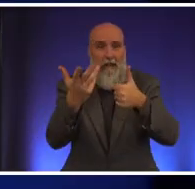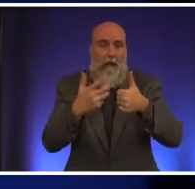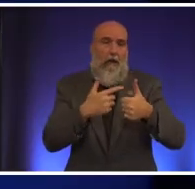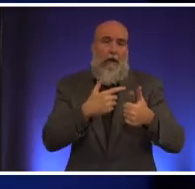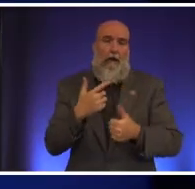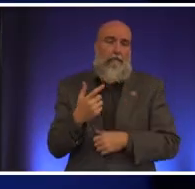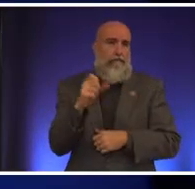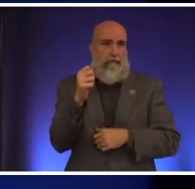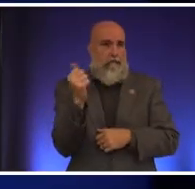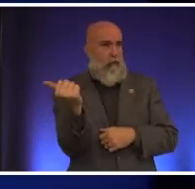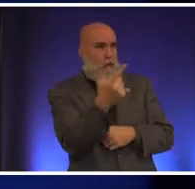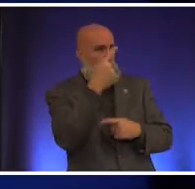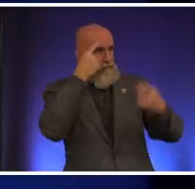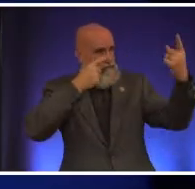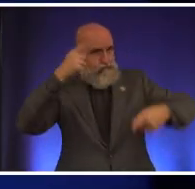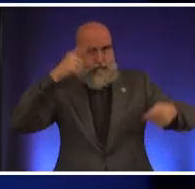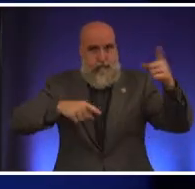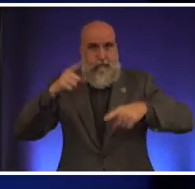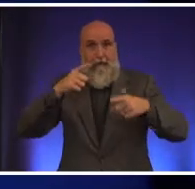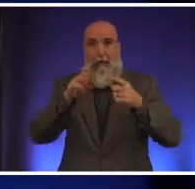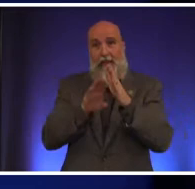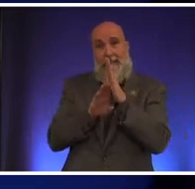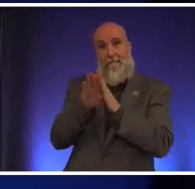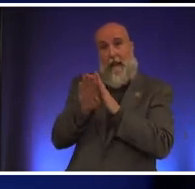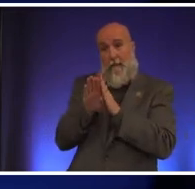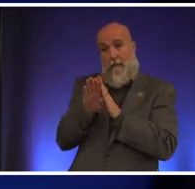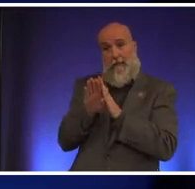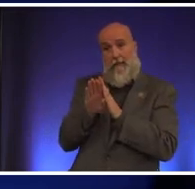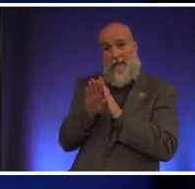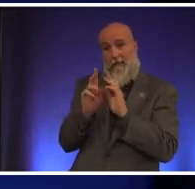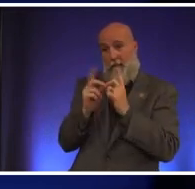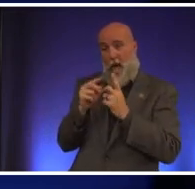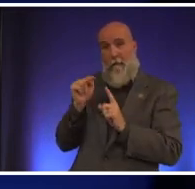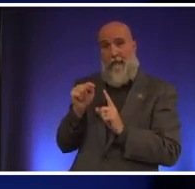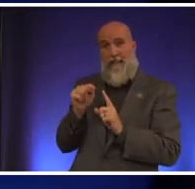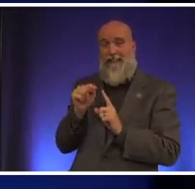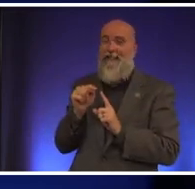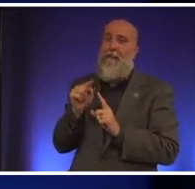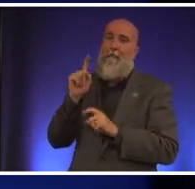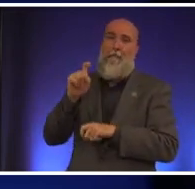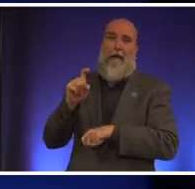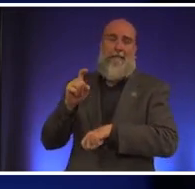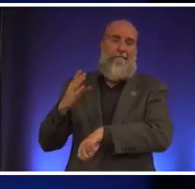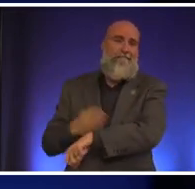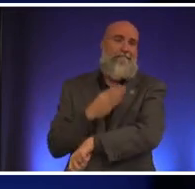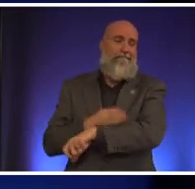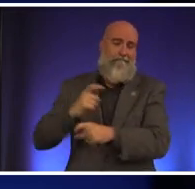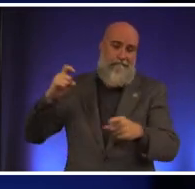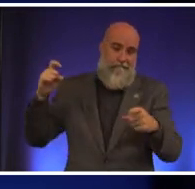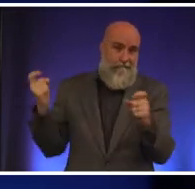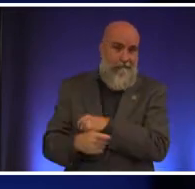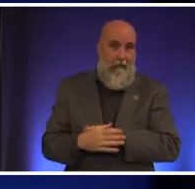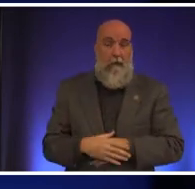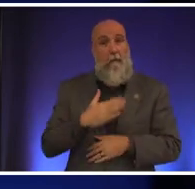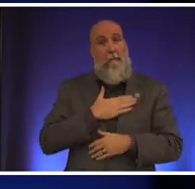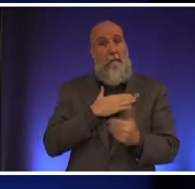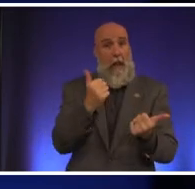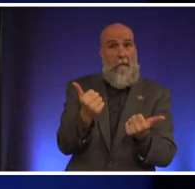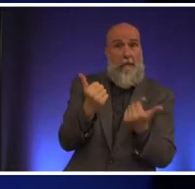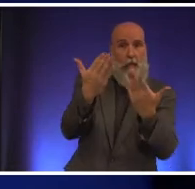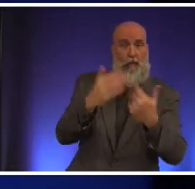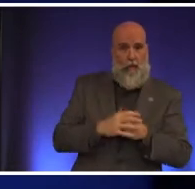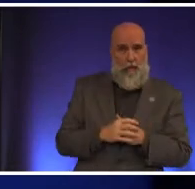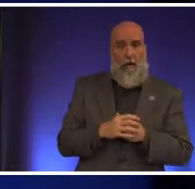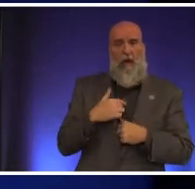agree that the development services department has to be revamped uh what i put out in terms of a proposal is uh to